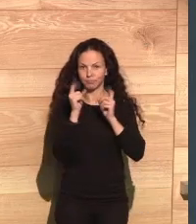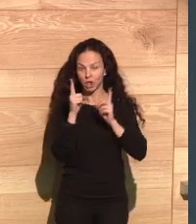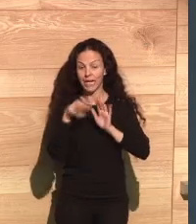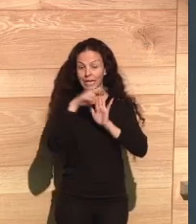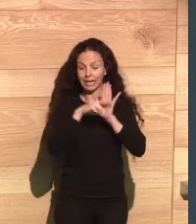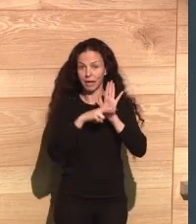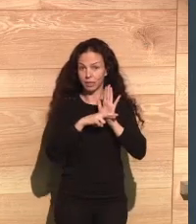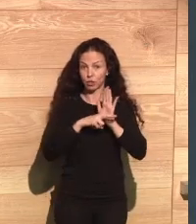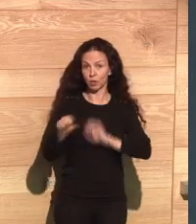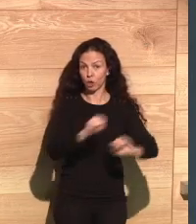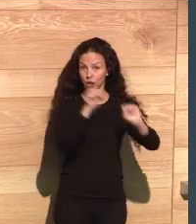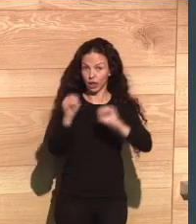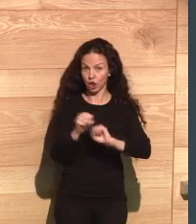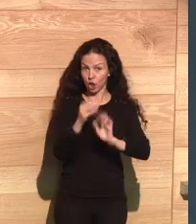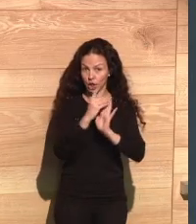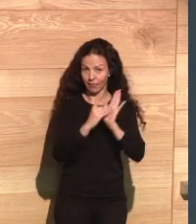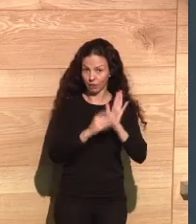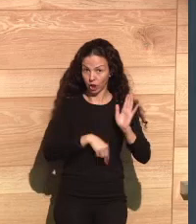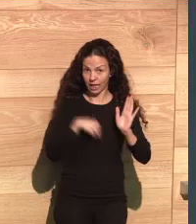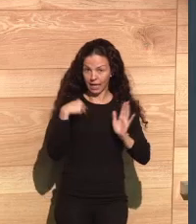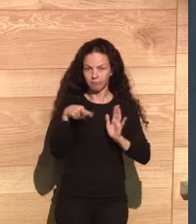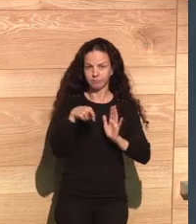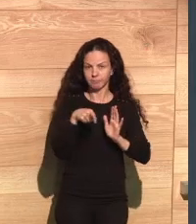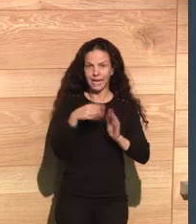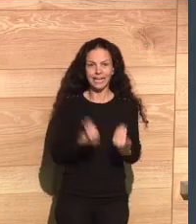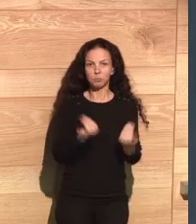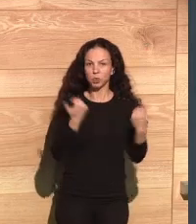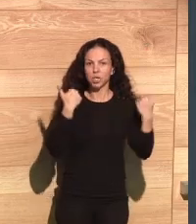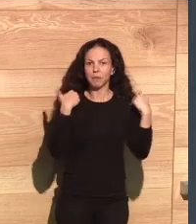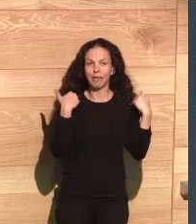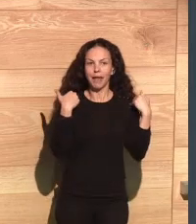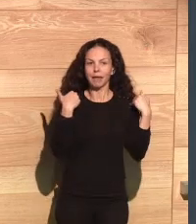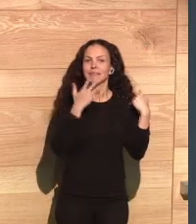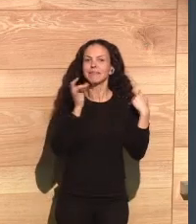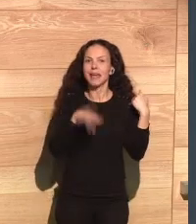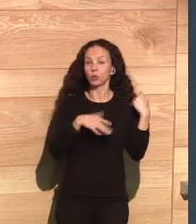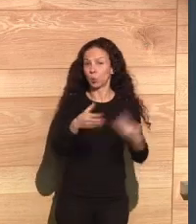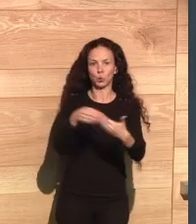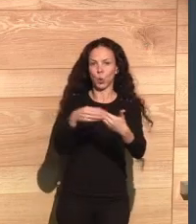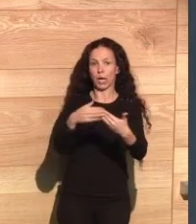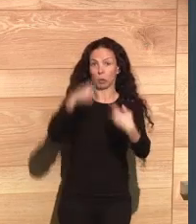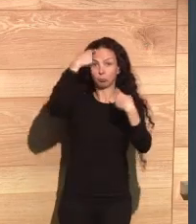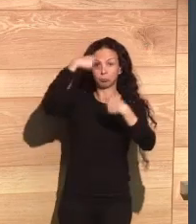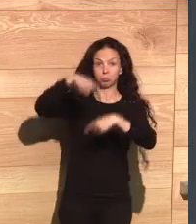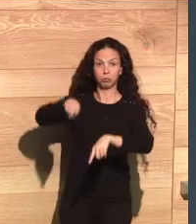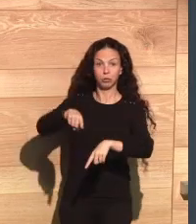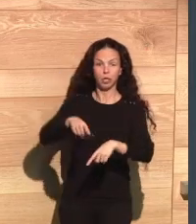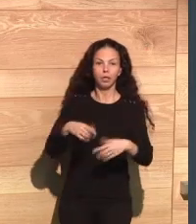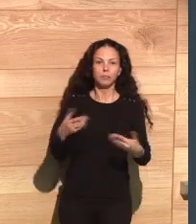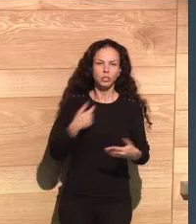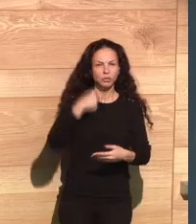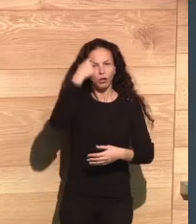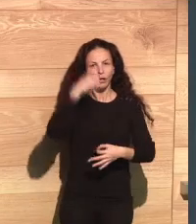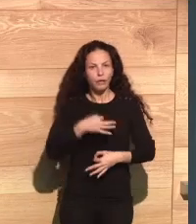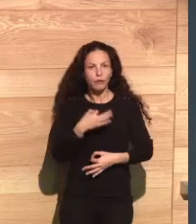they're opting into or not opting into. And that can still be better than what we had before, which is when you just weren't being told what was happening.